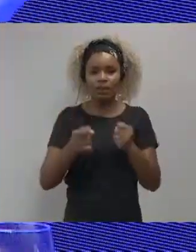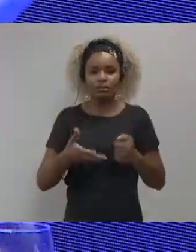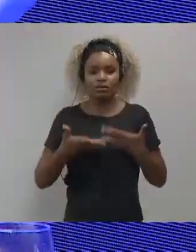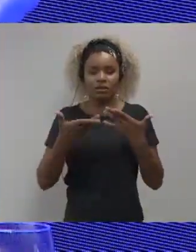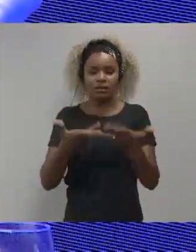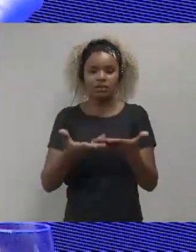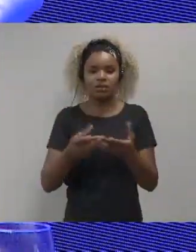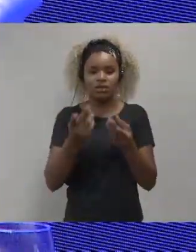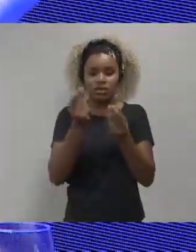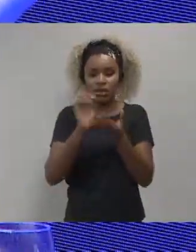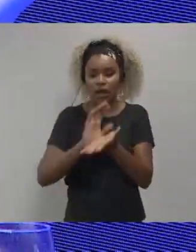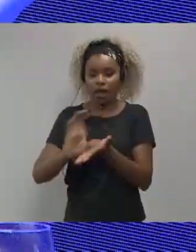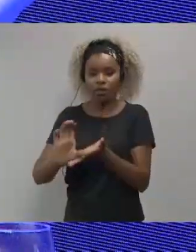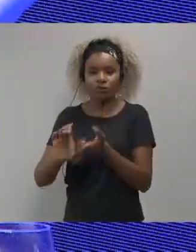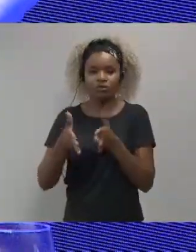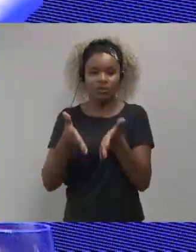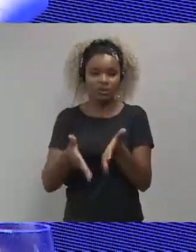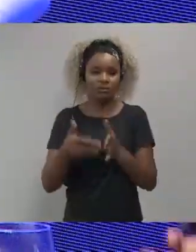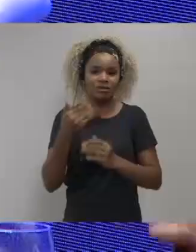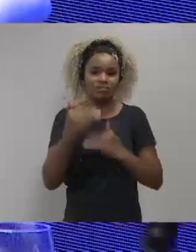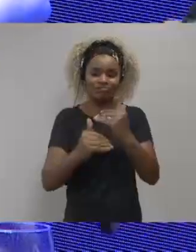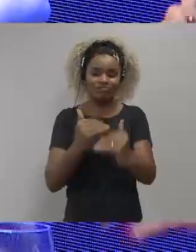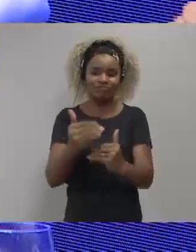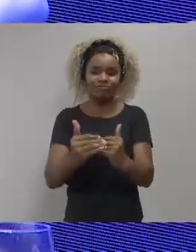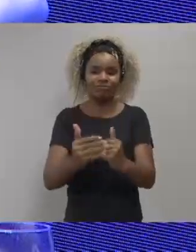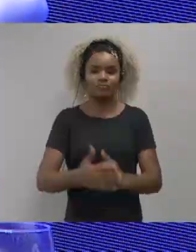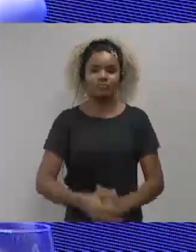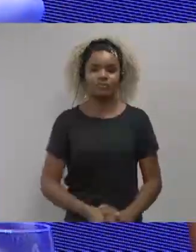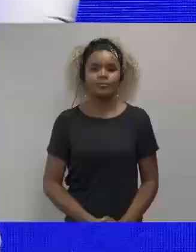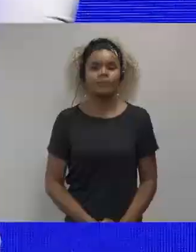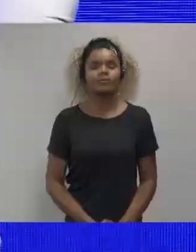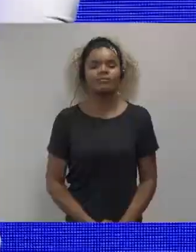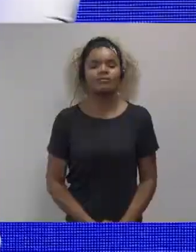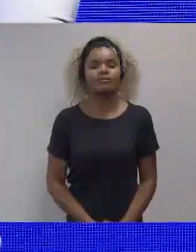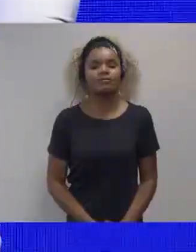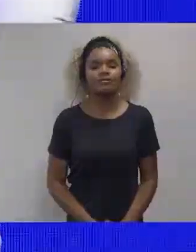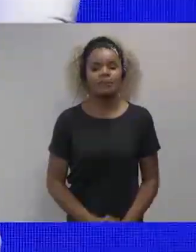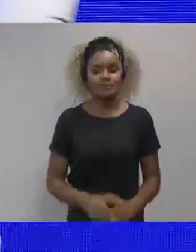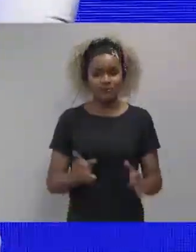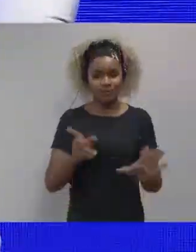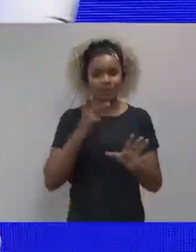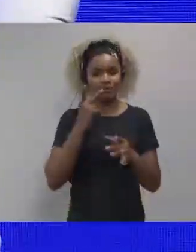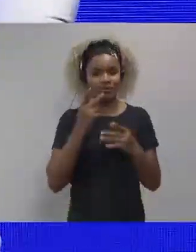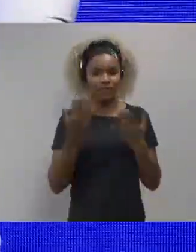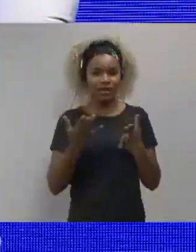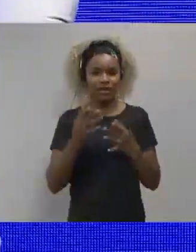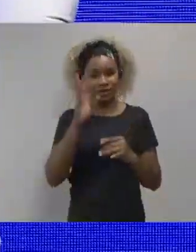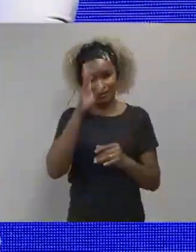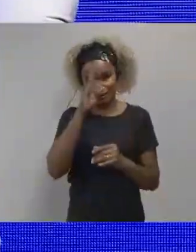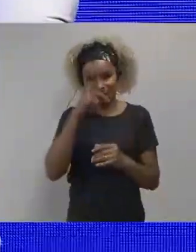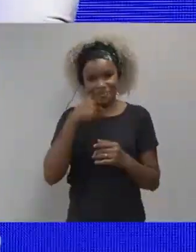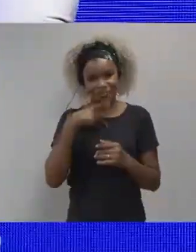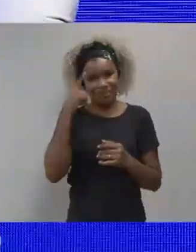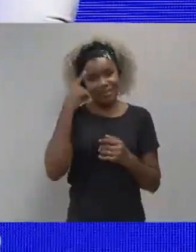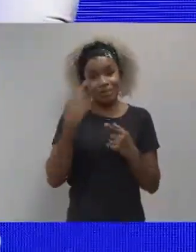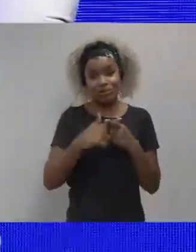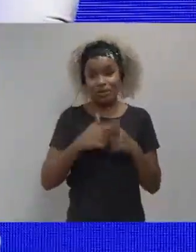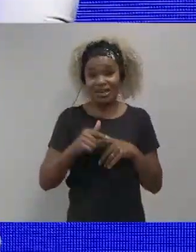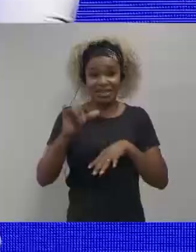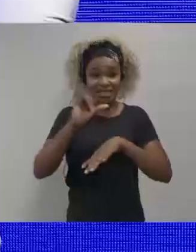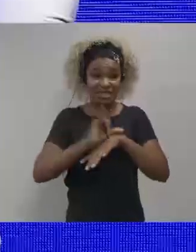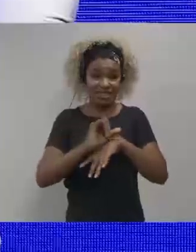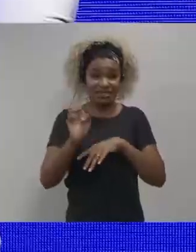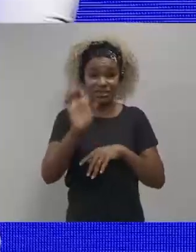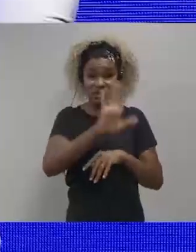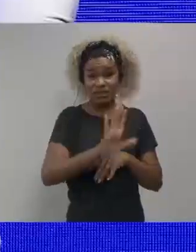and have less incidences of resources of participants in the process? I'll talk here about my